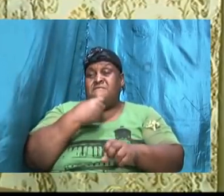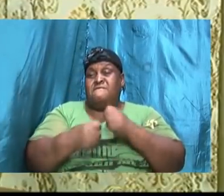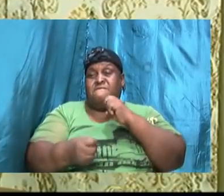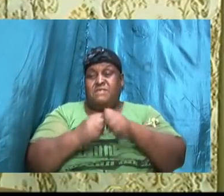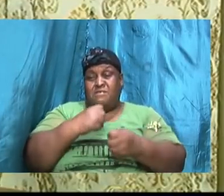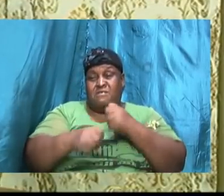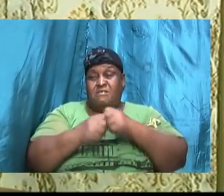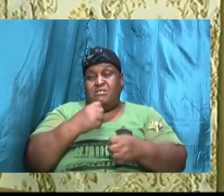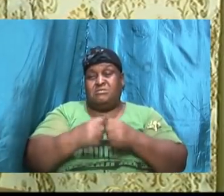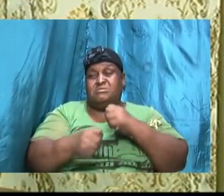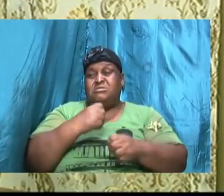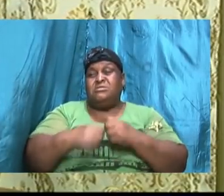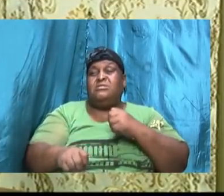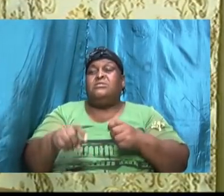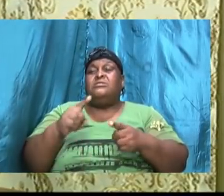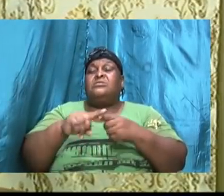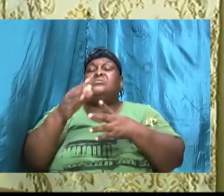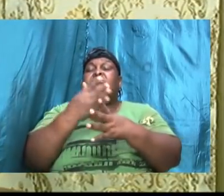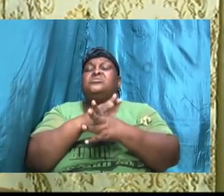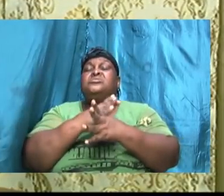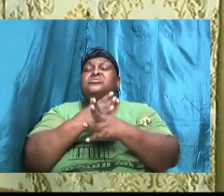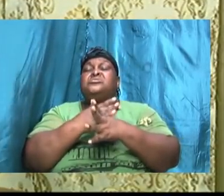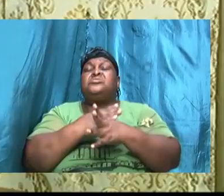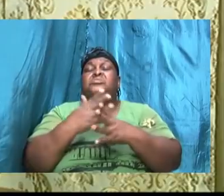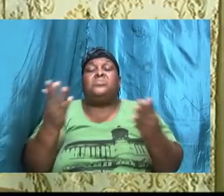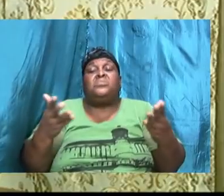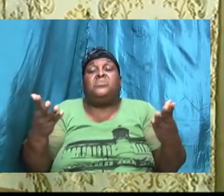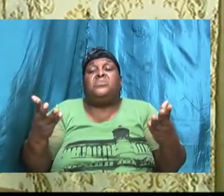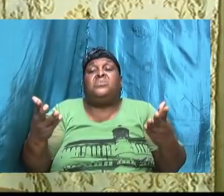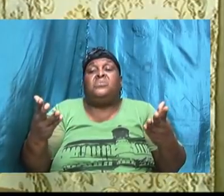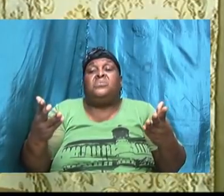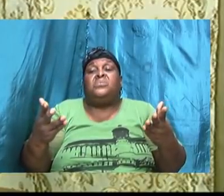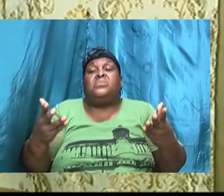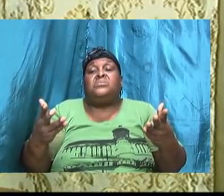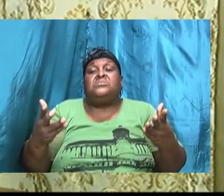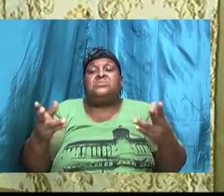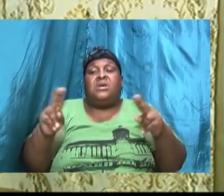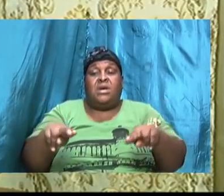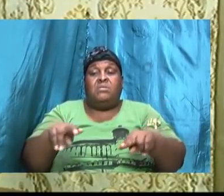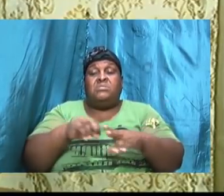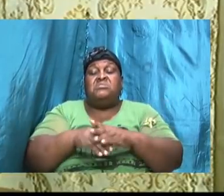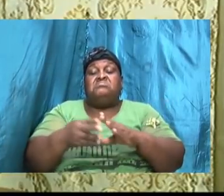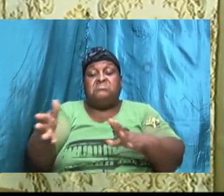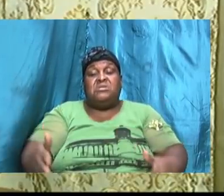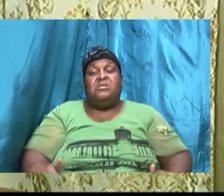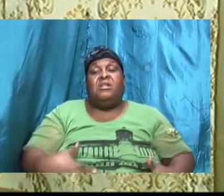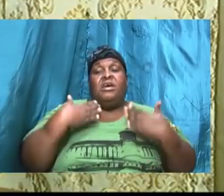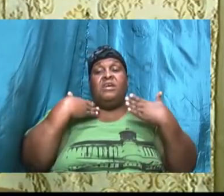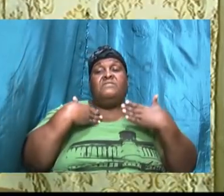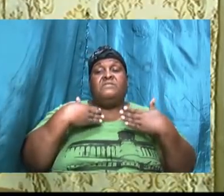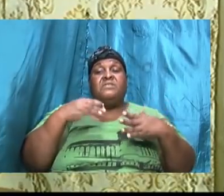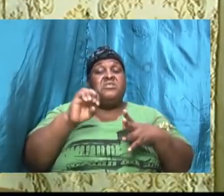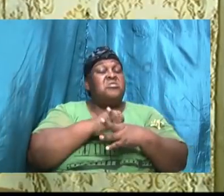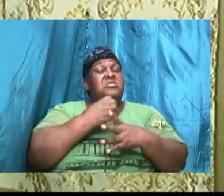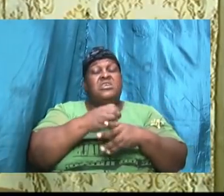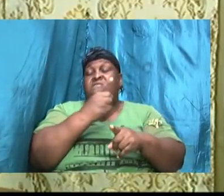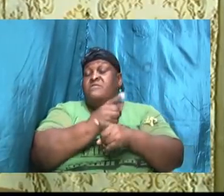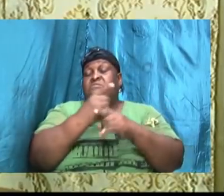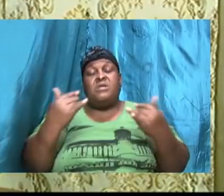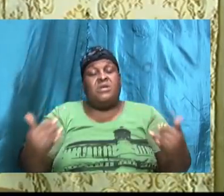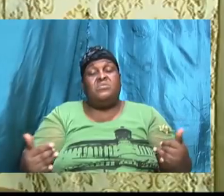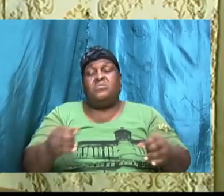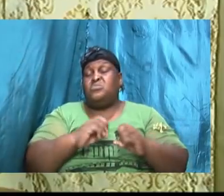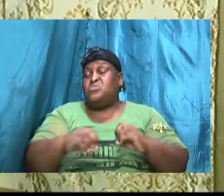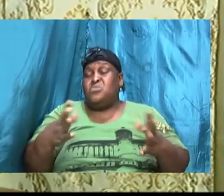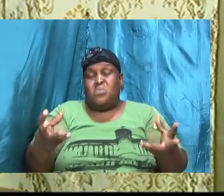And they find it difficult to share what they are going through, what they are going through some of the times. Even right now, they just don't want to tell anybody